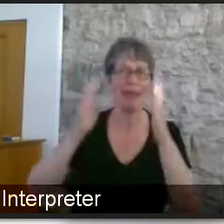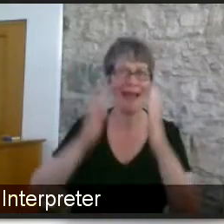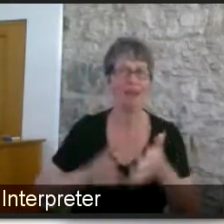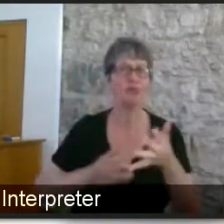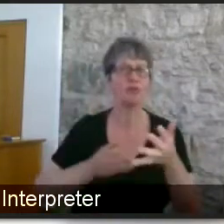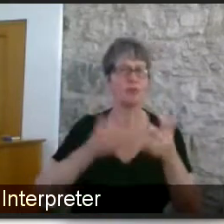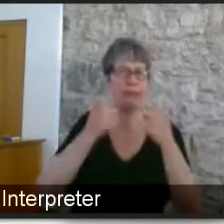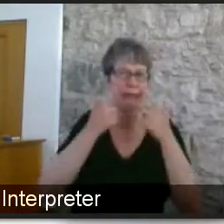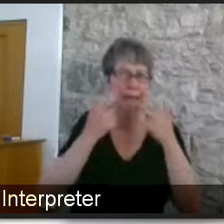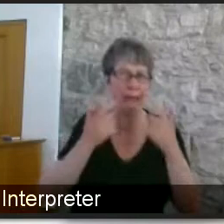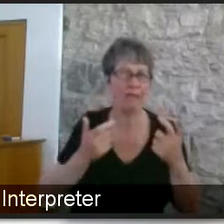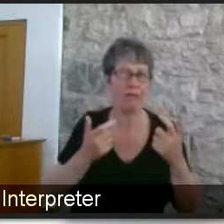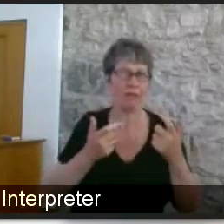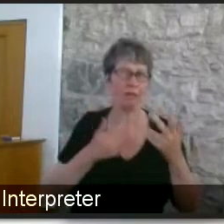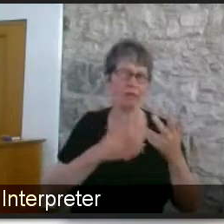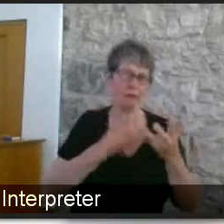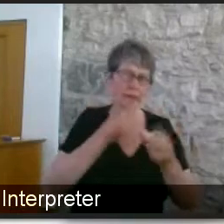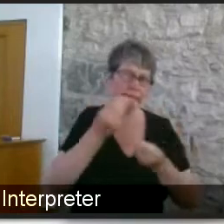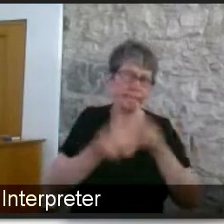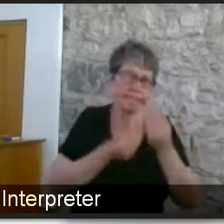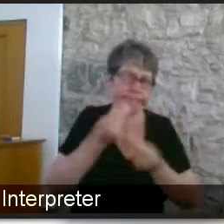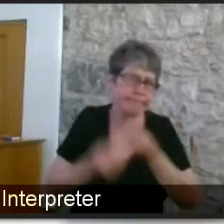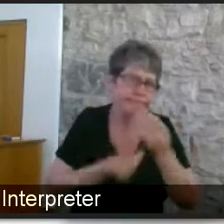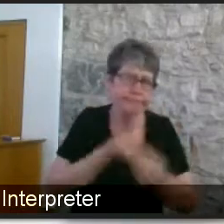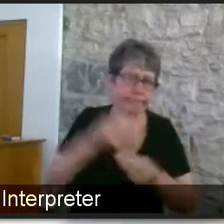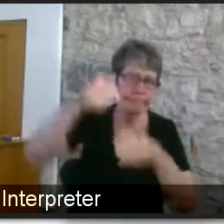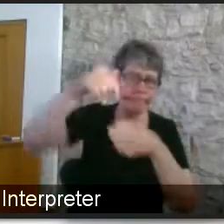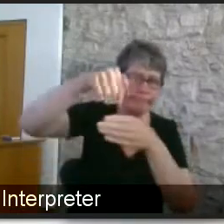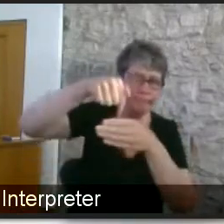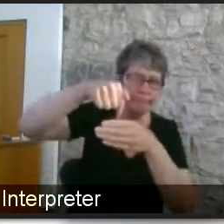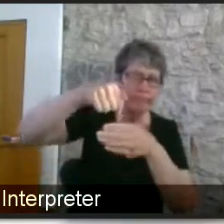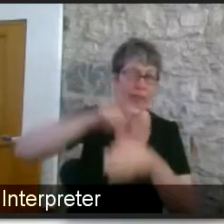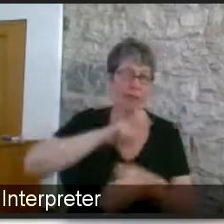around disabled people is surrounded with pity and inspiration